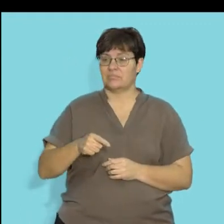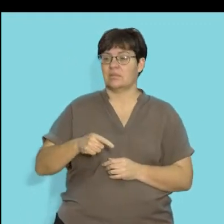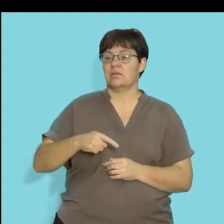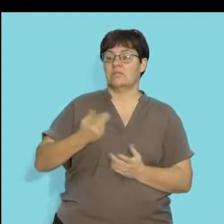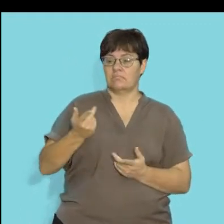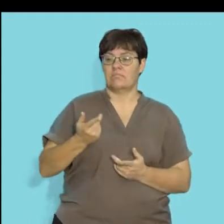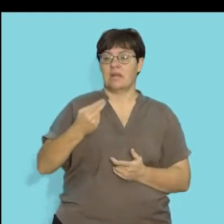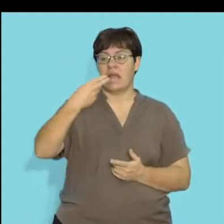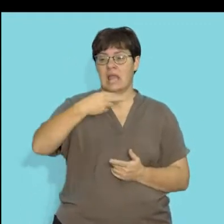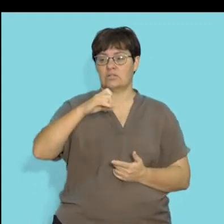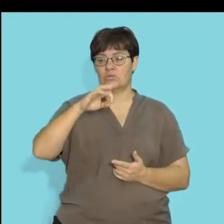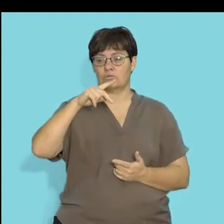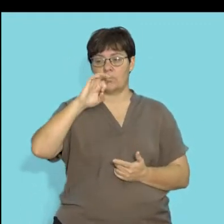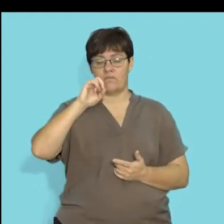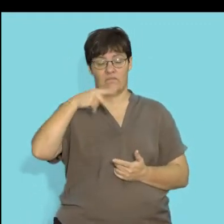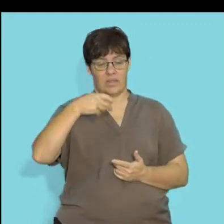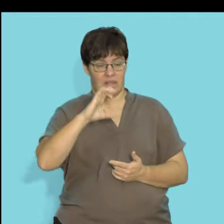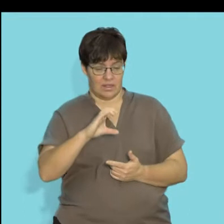heterotrophic consumers.